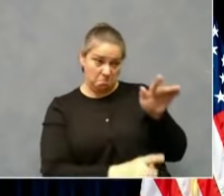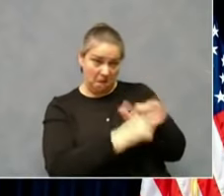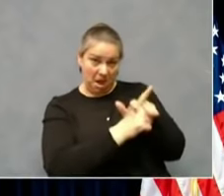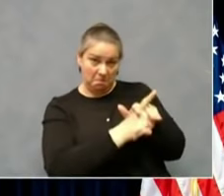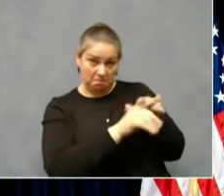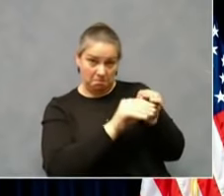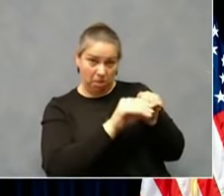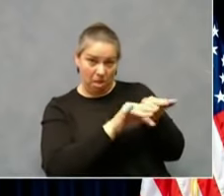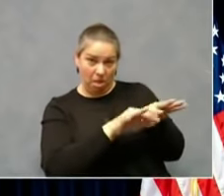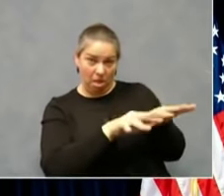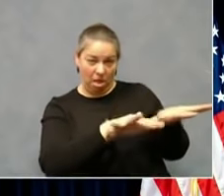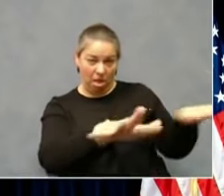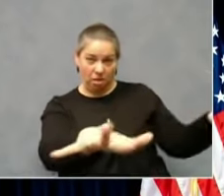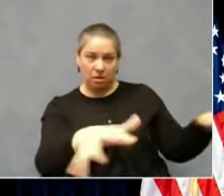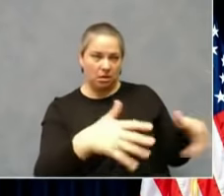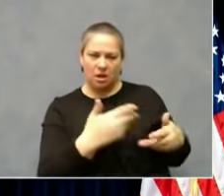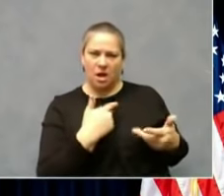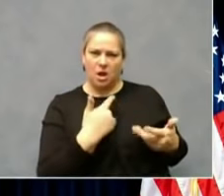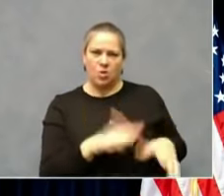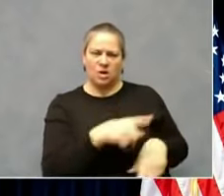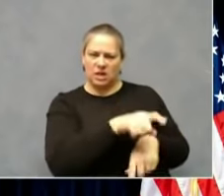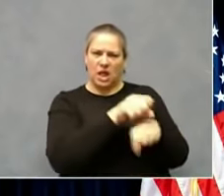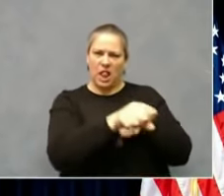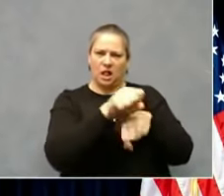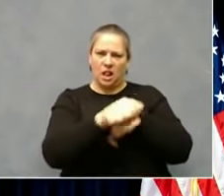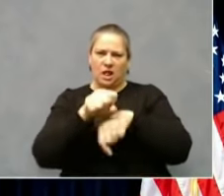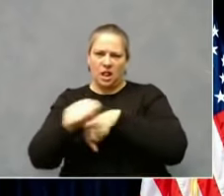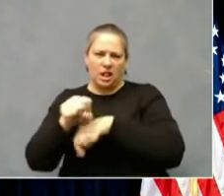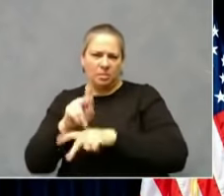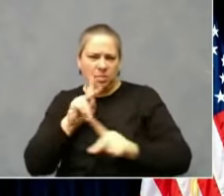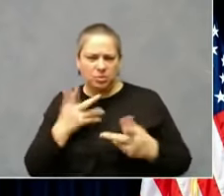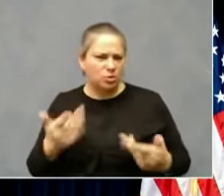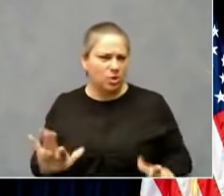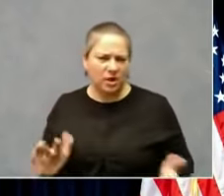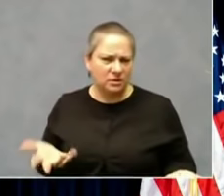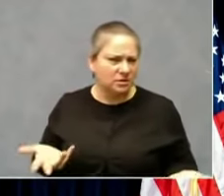kills an unimaginable level of people won't be possible.